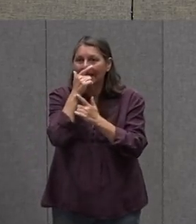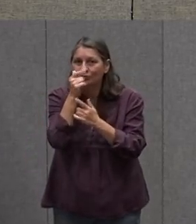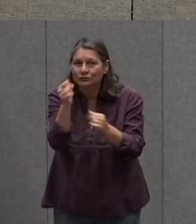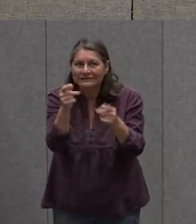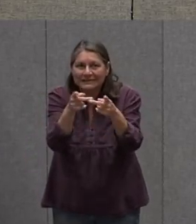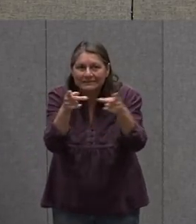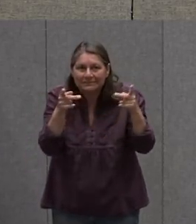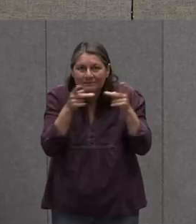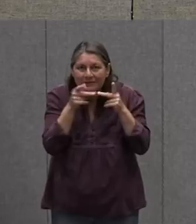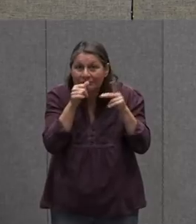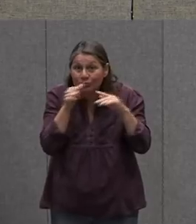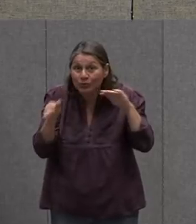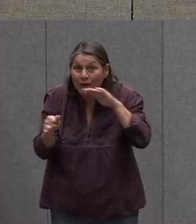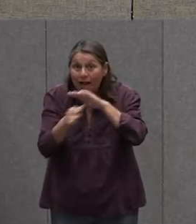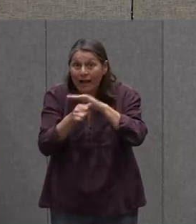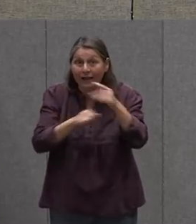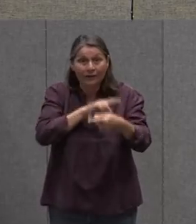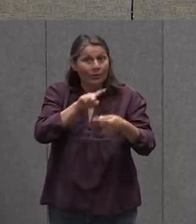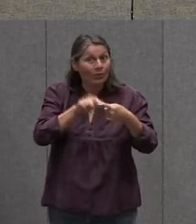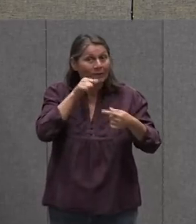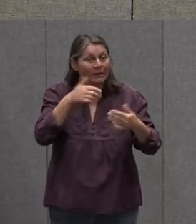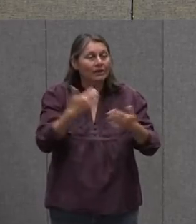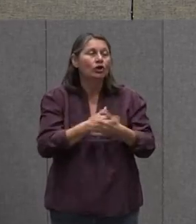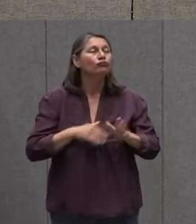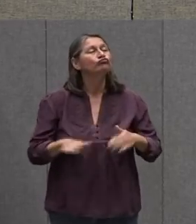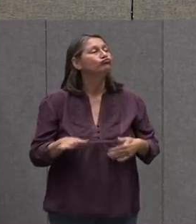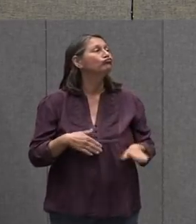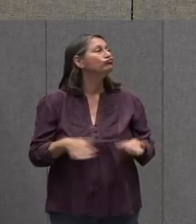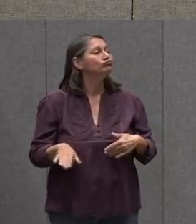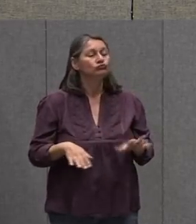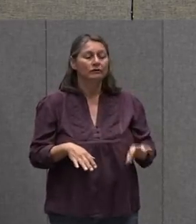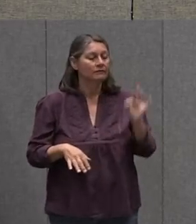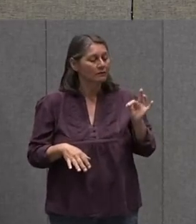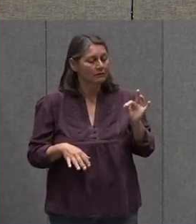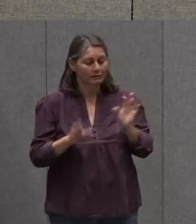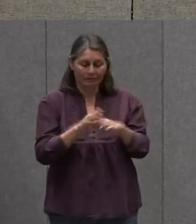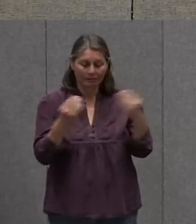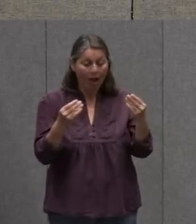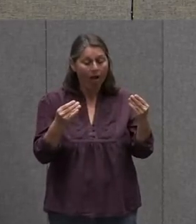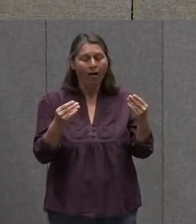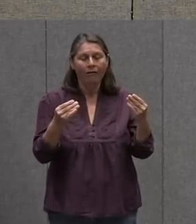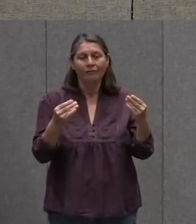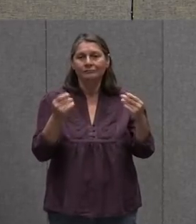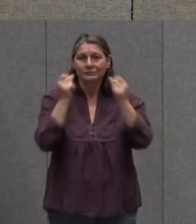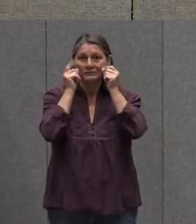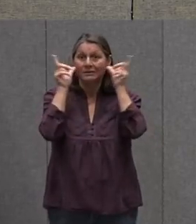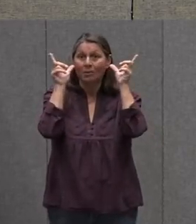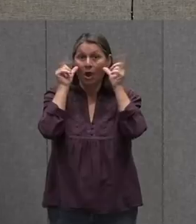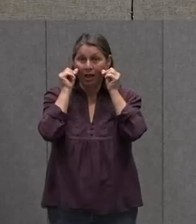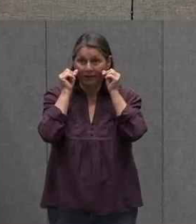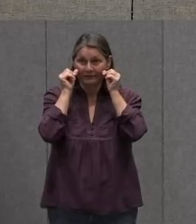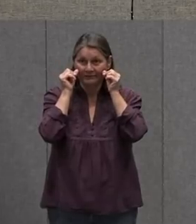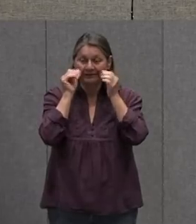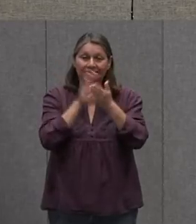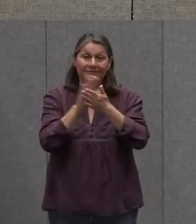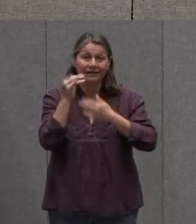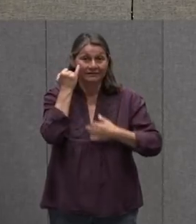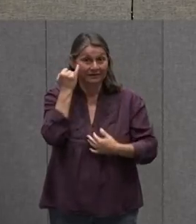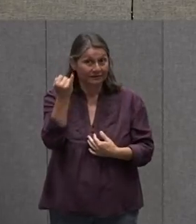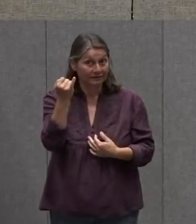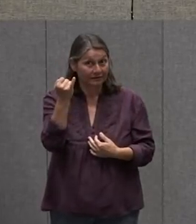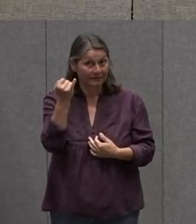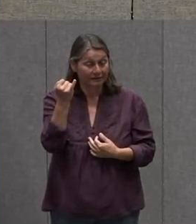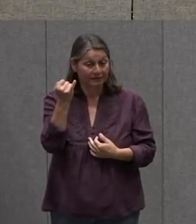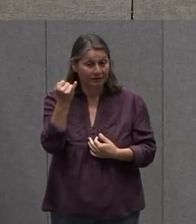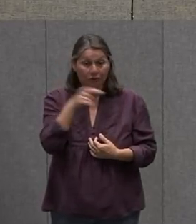Hide This So When She Sees It She Will Say What A Beautiful Surprise Just An Idea If You Have Other